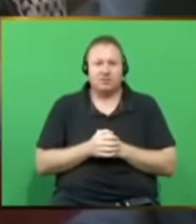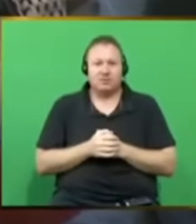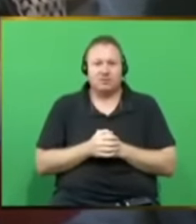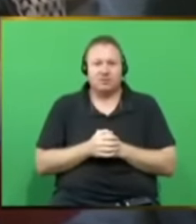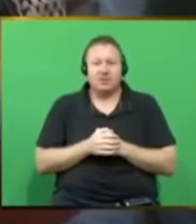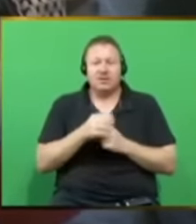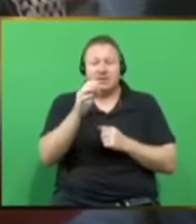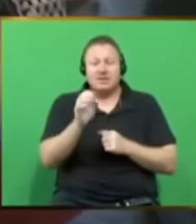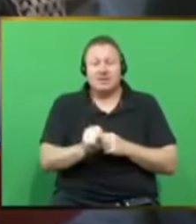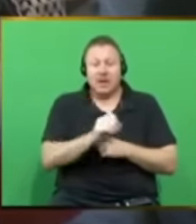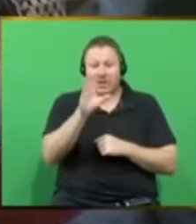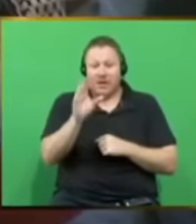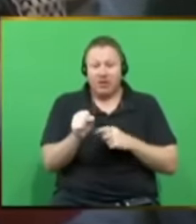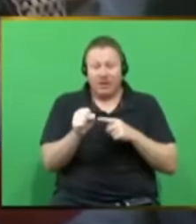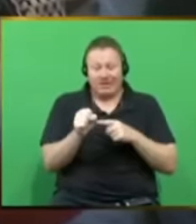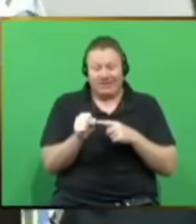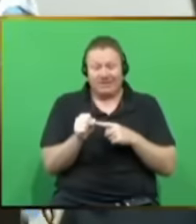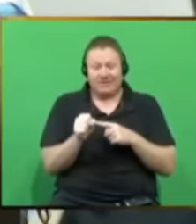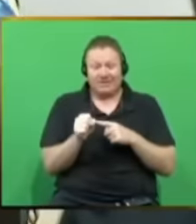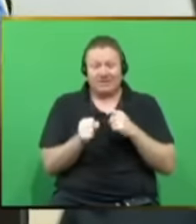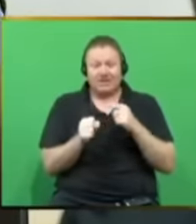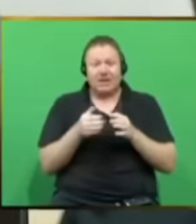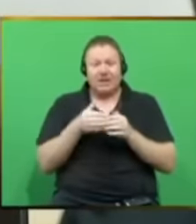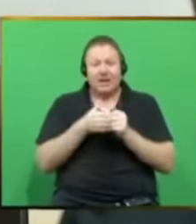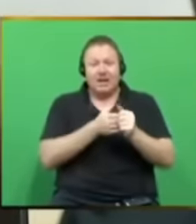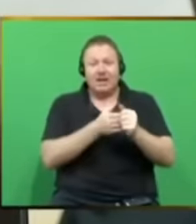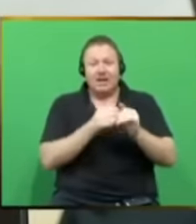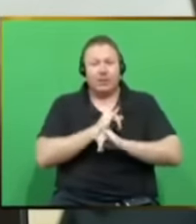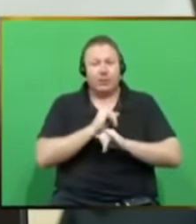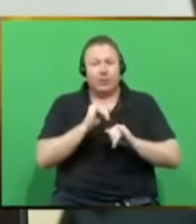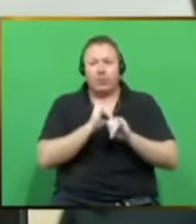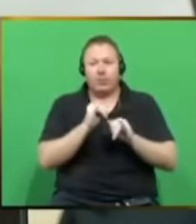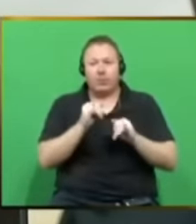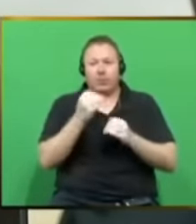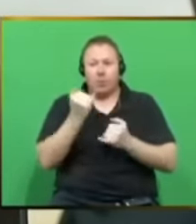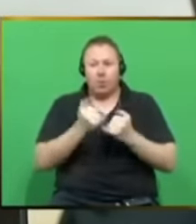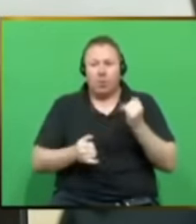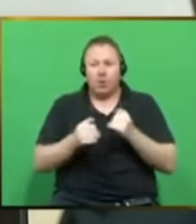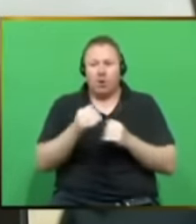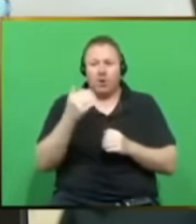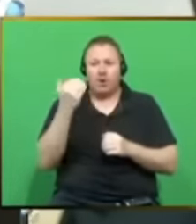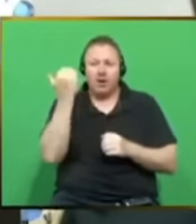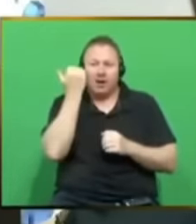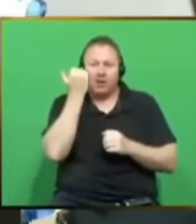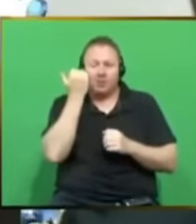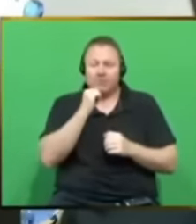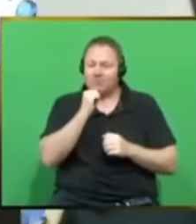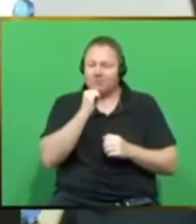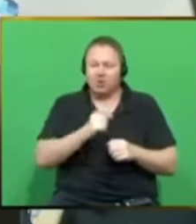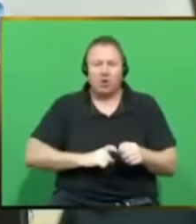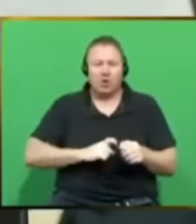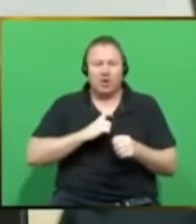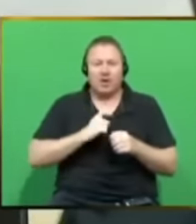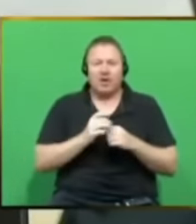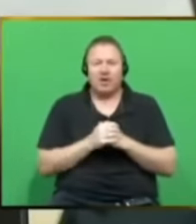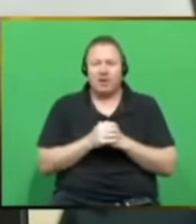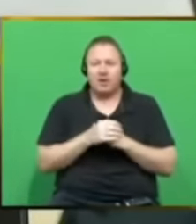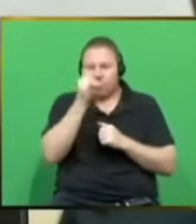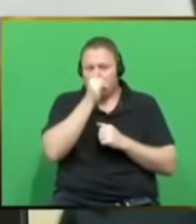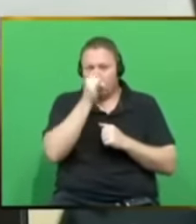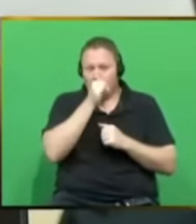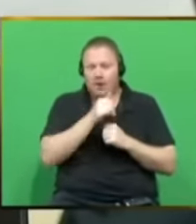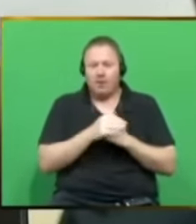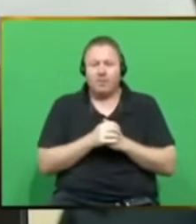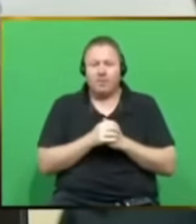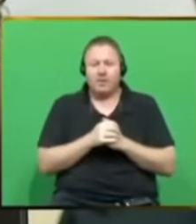South Africa is simply a country that is poorly led by an uncaring government. It is a crime, Mr. President, that severe